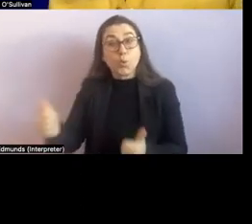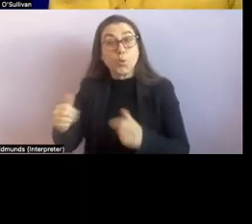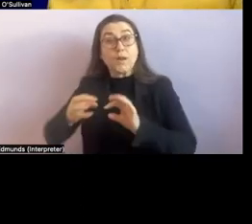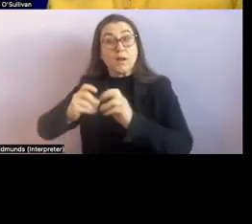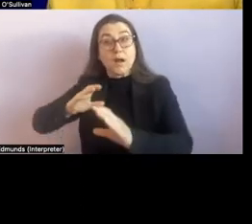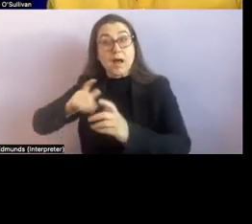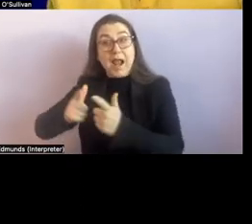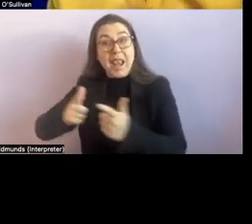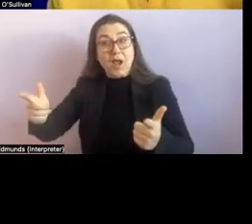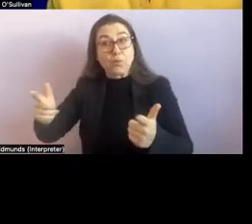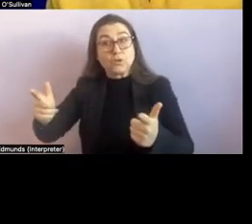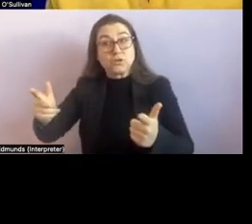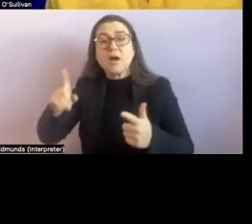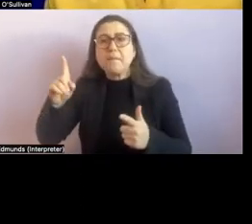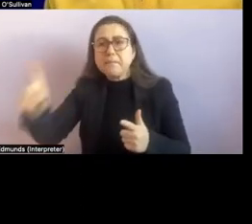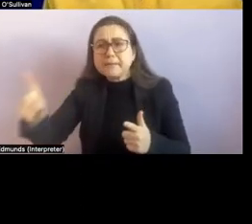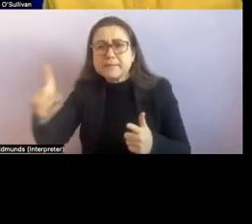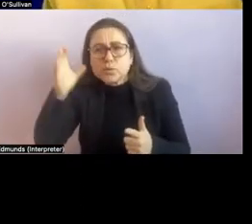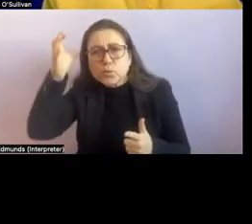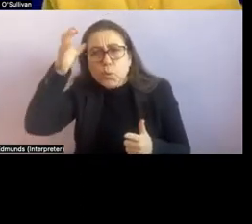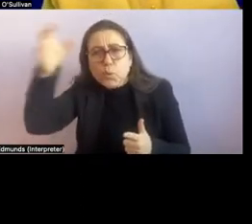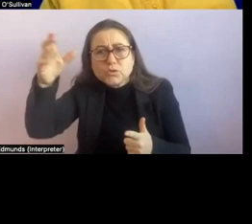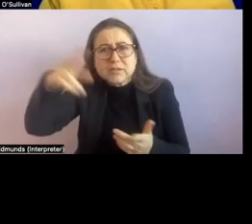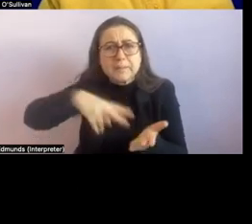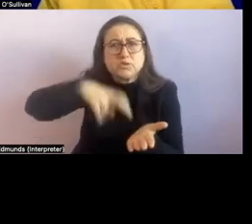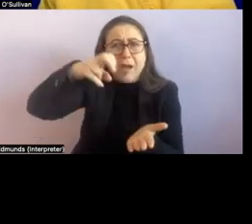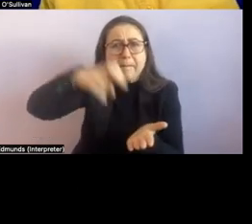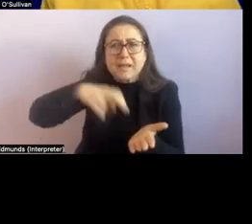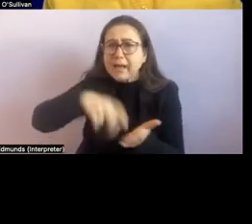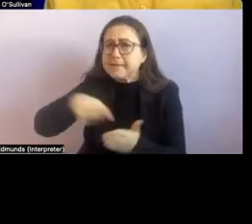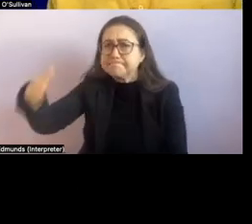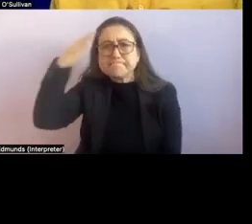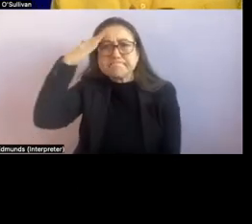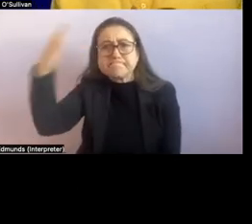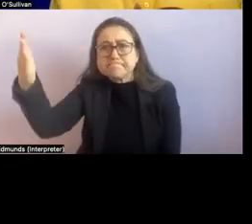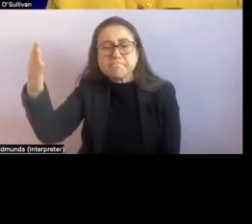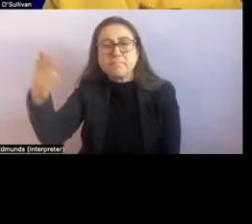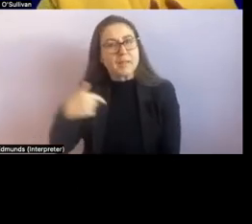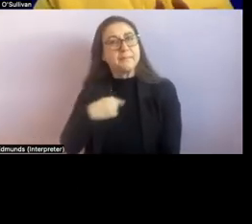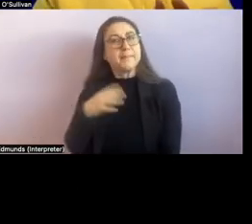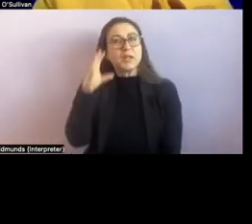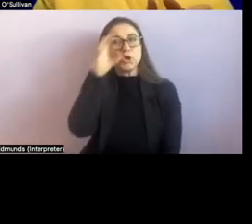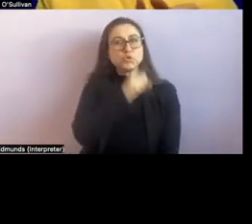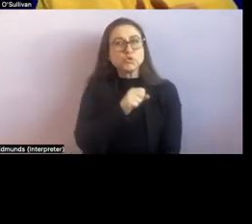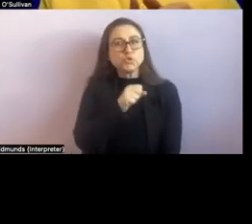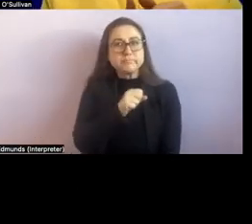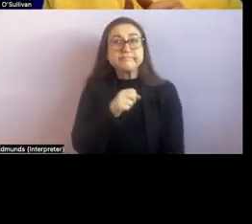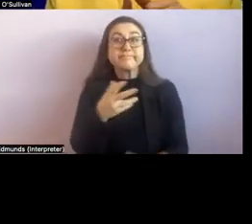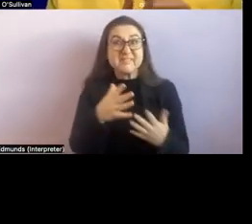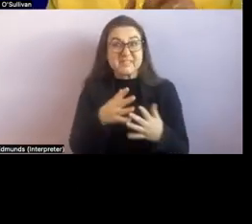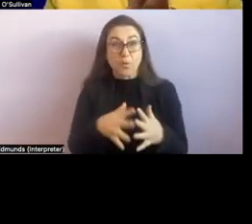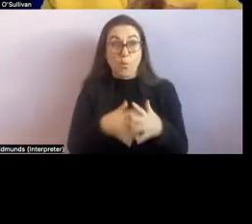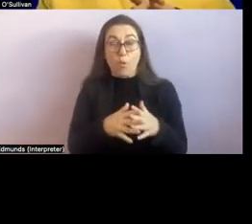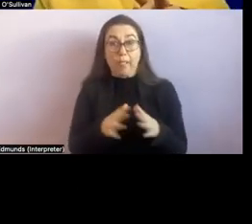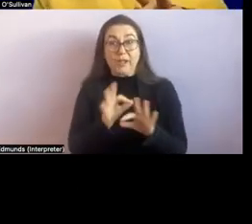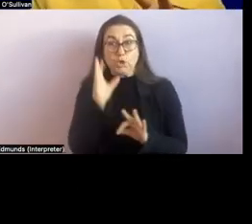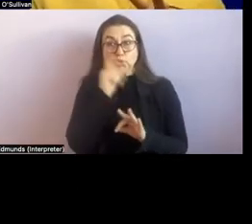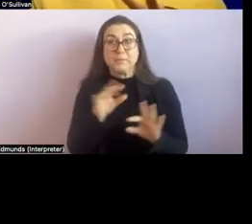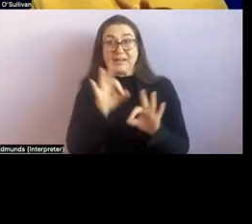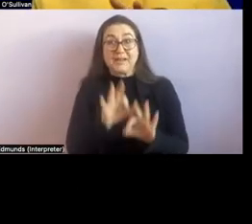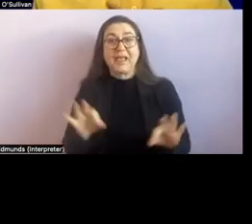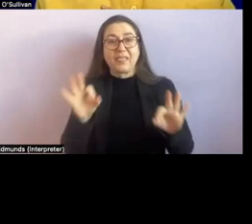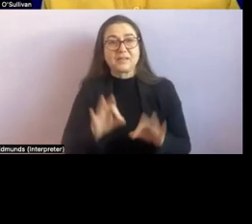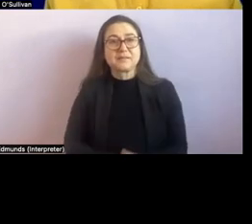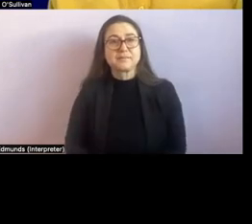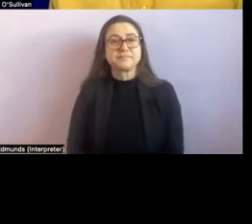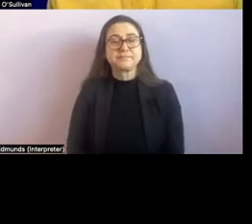concepts of of different environmental things um yeah okay object uh making sense of the world when you're